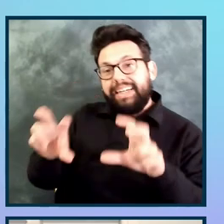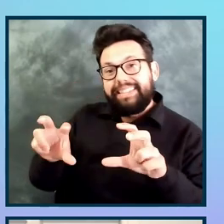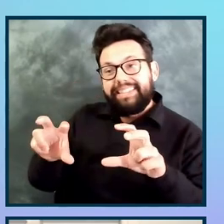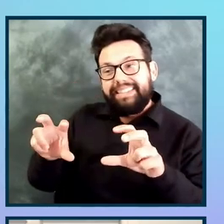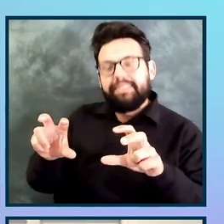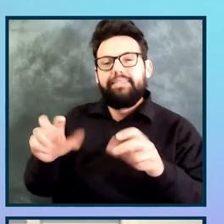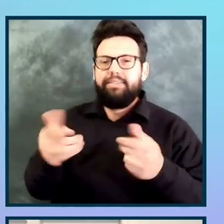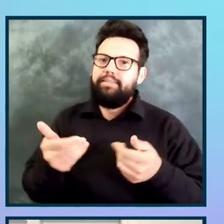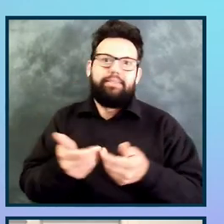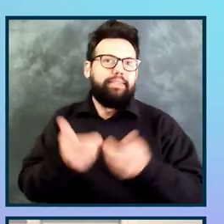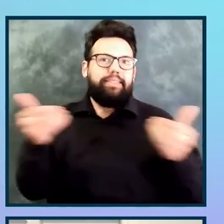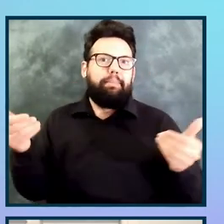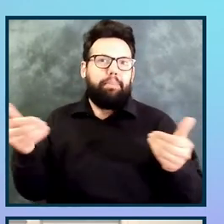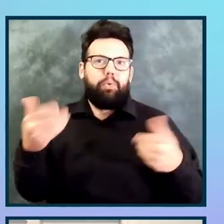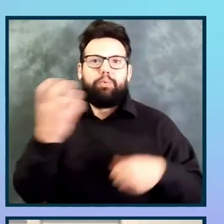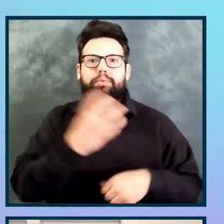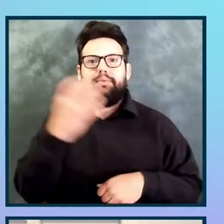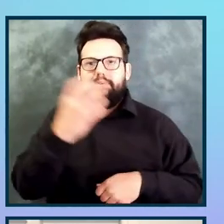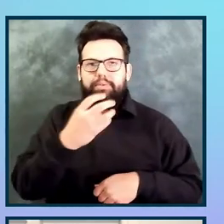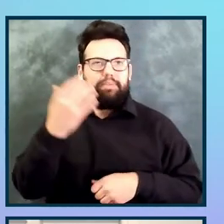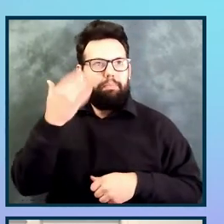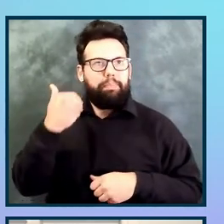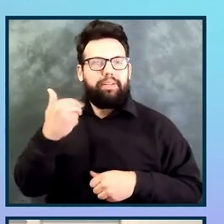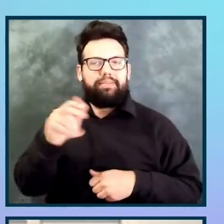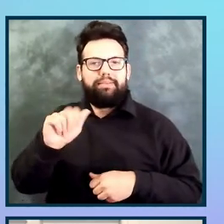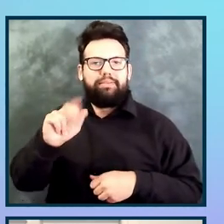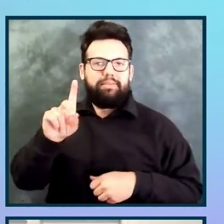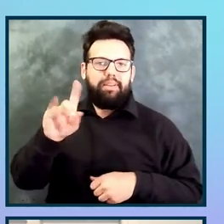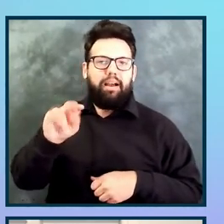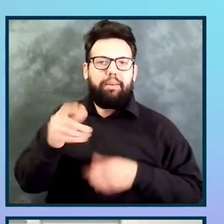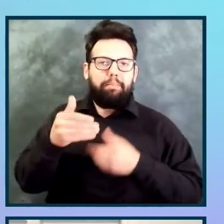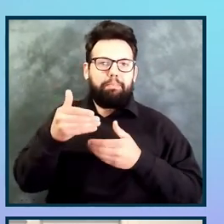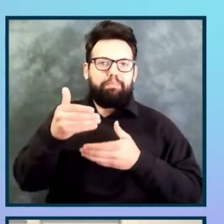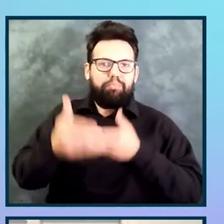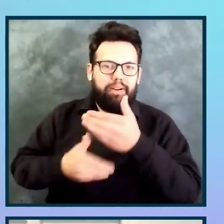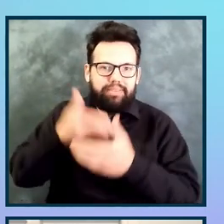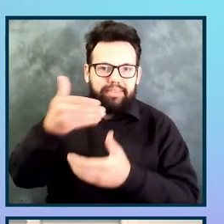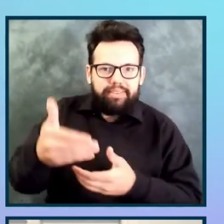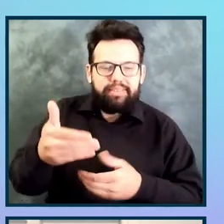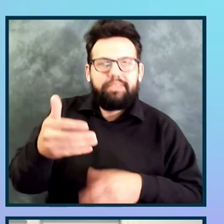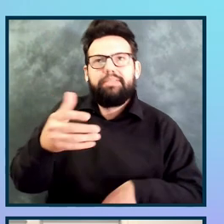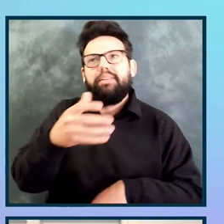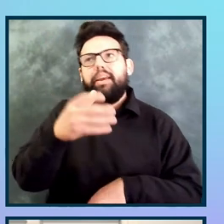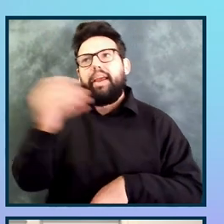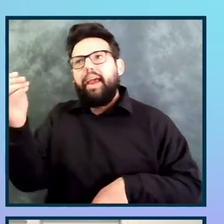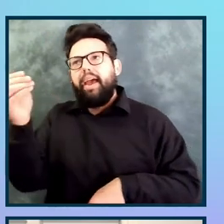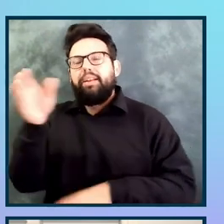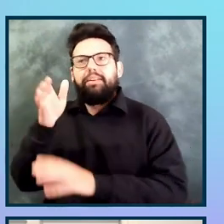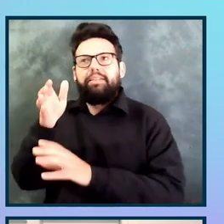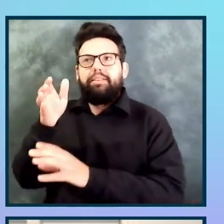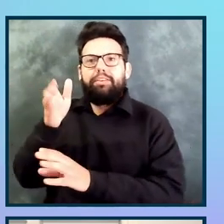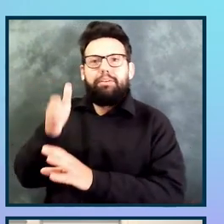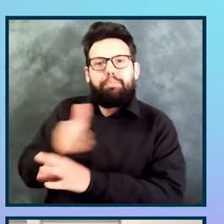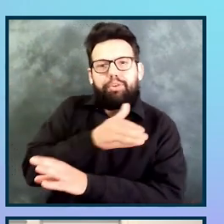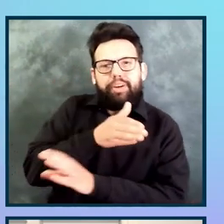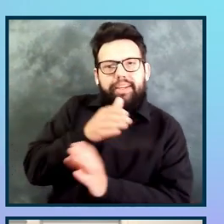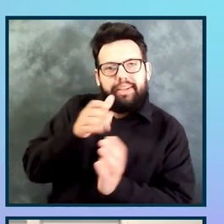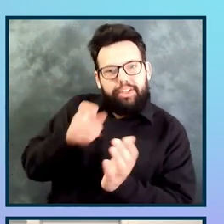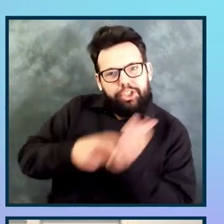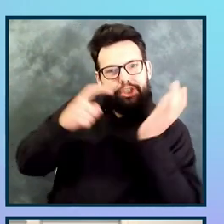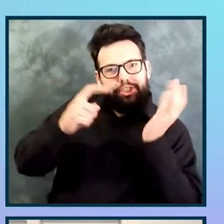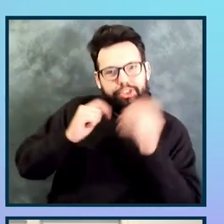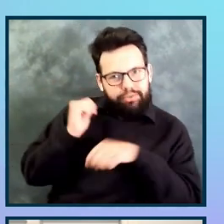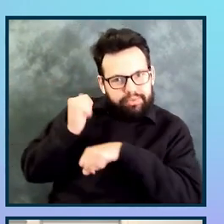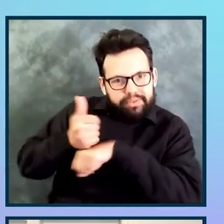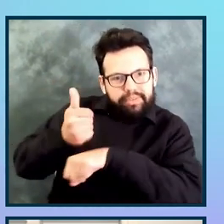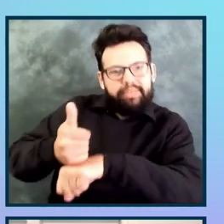because of the way that the audit process went and even the precursor and all the setup. It was something that we found that